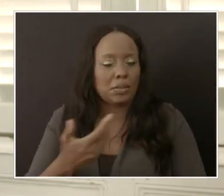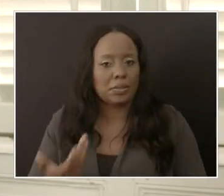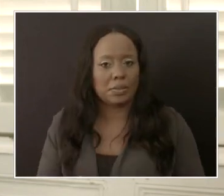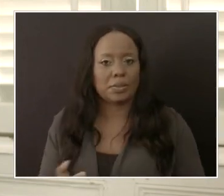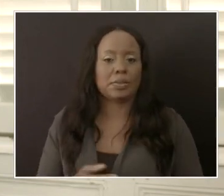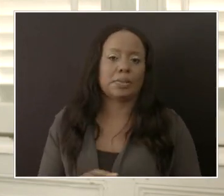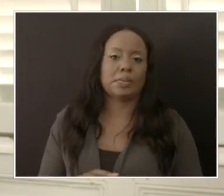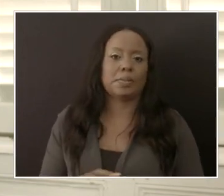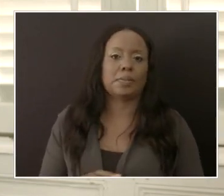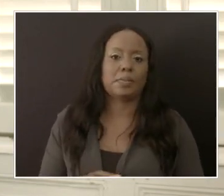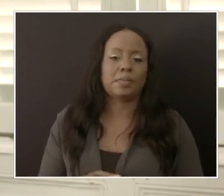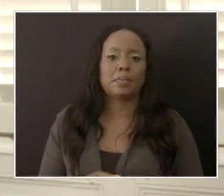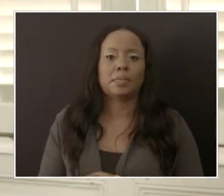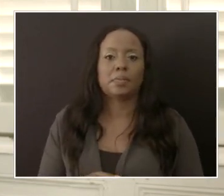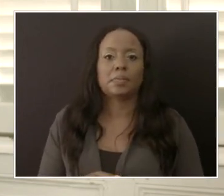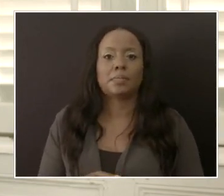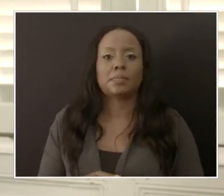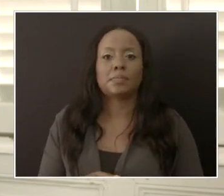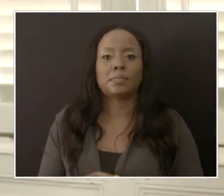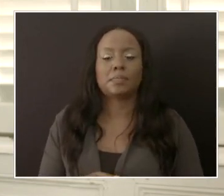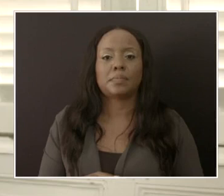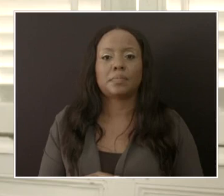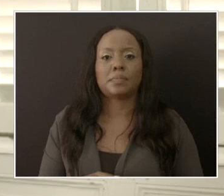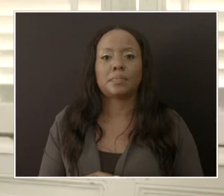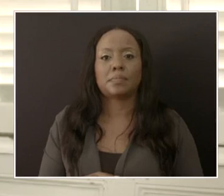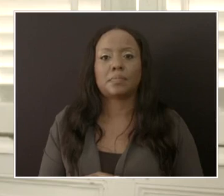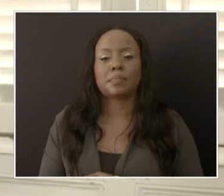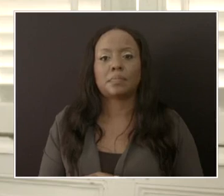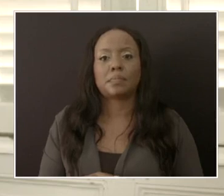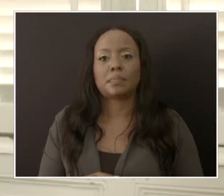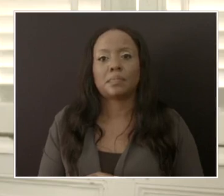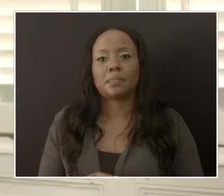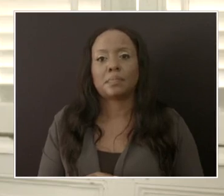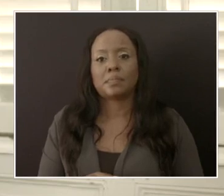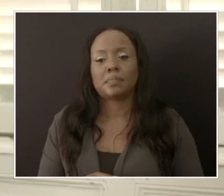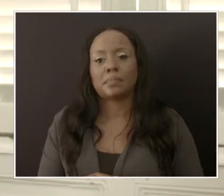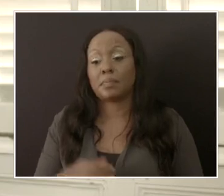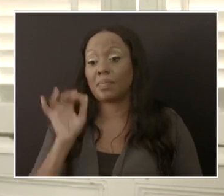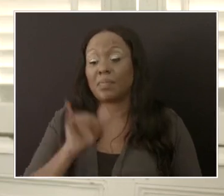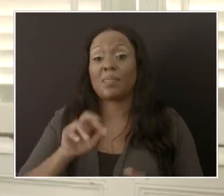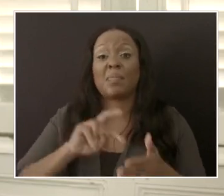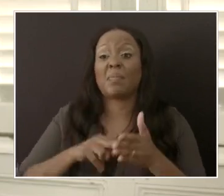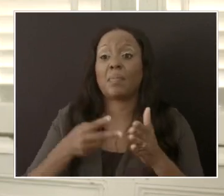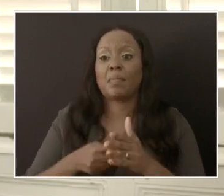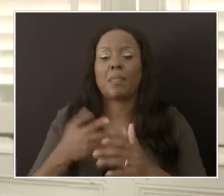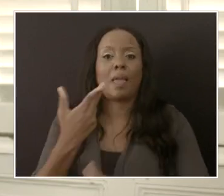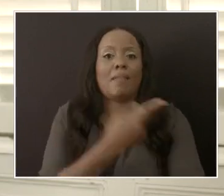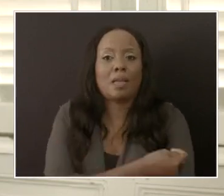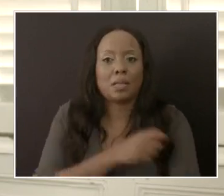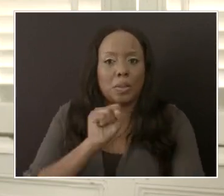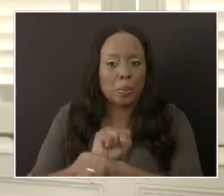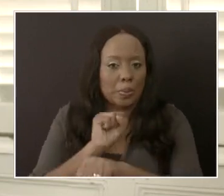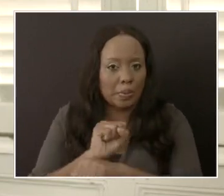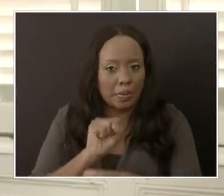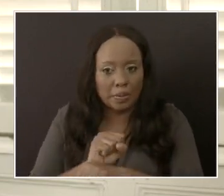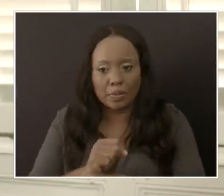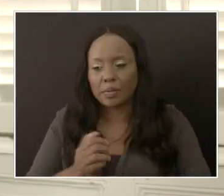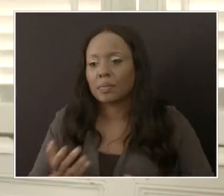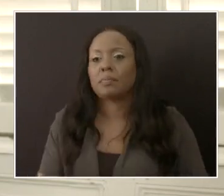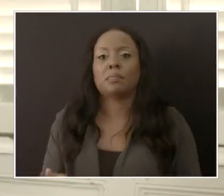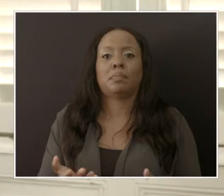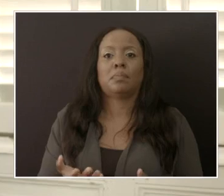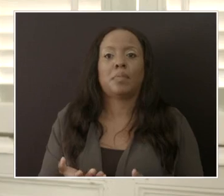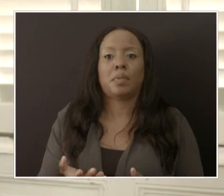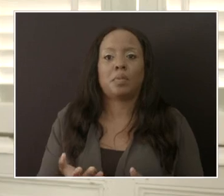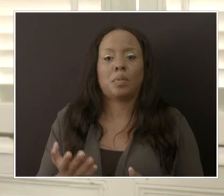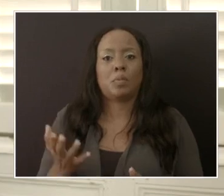We've seen that we so this is a clear indication that vaccines work, get those persons vaccinated. We have a